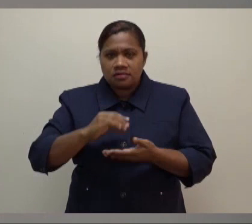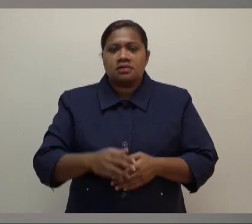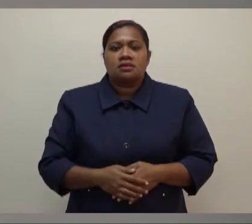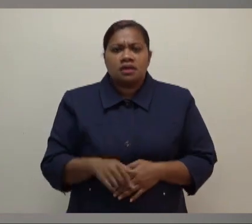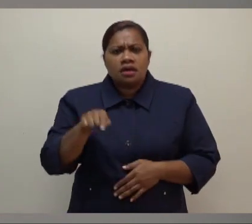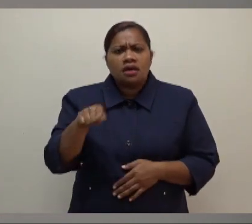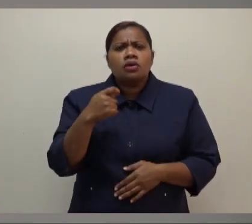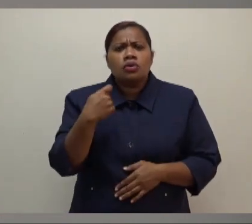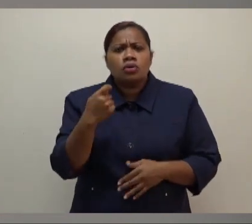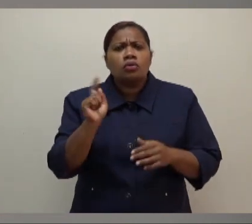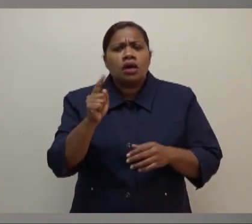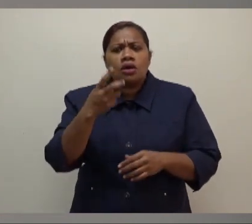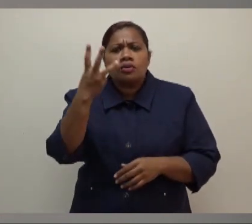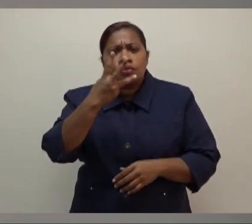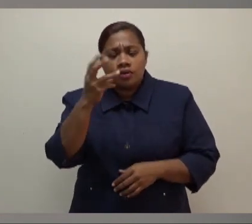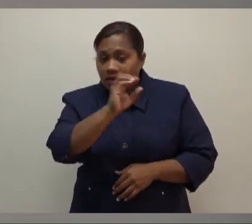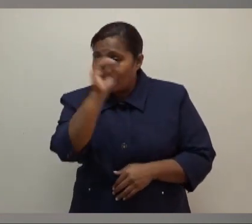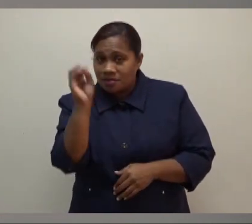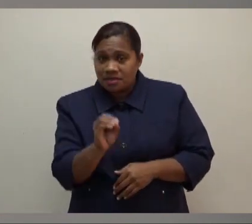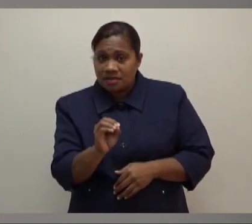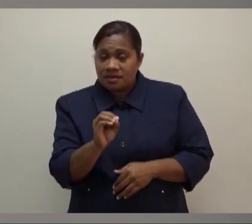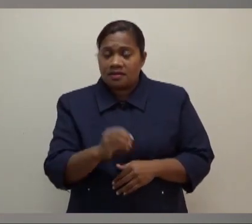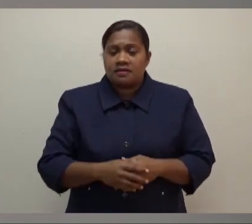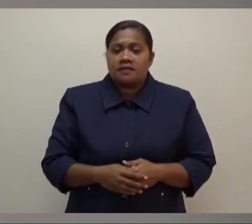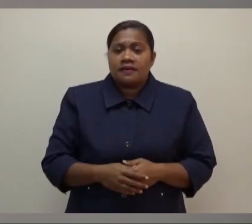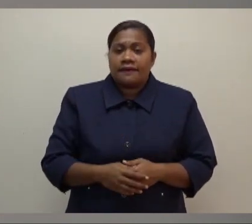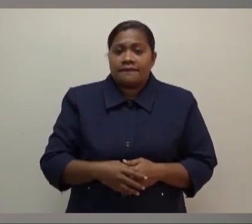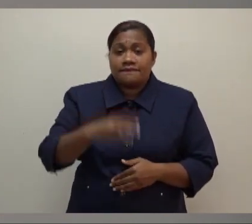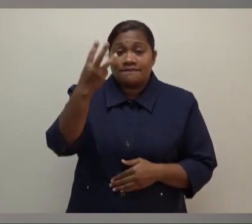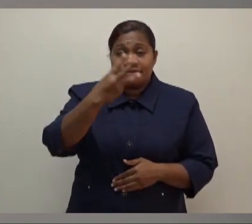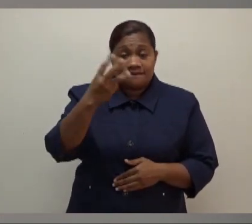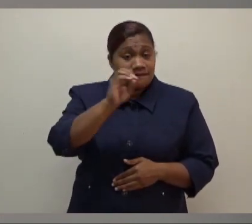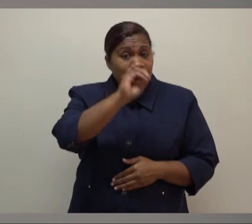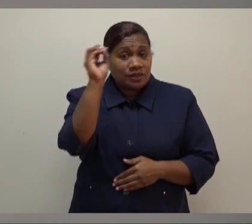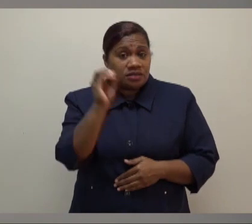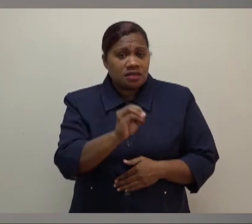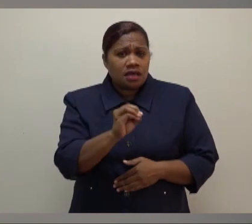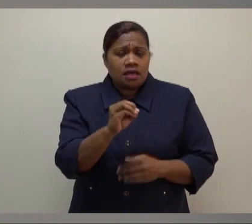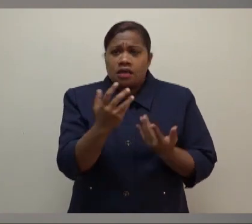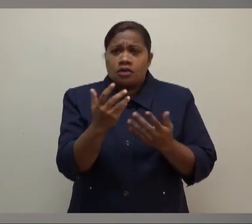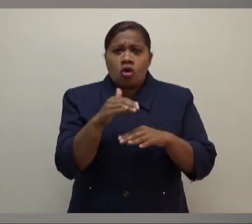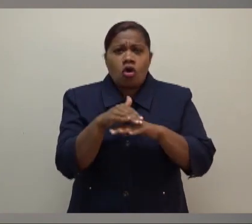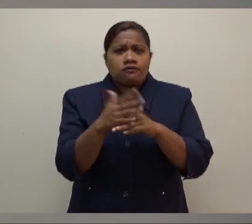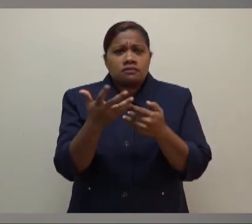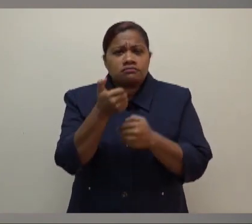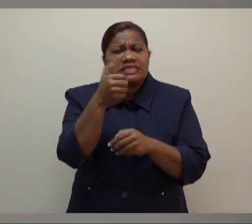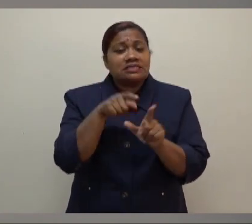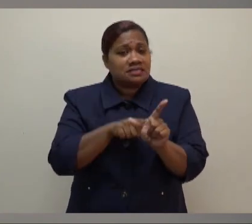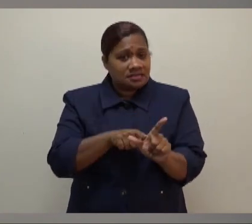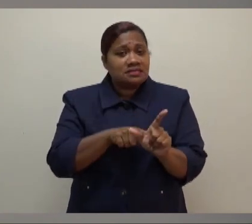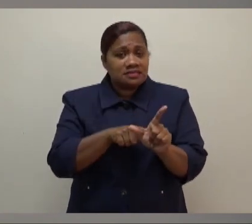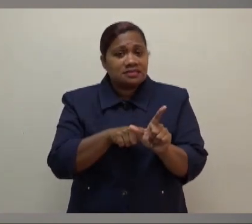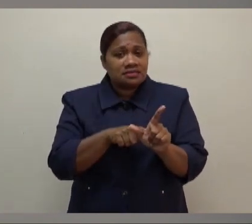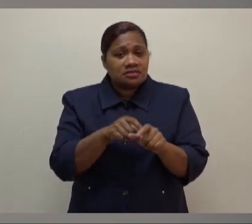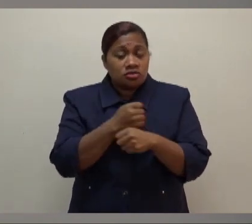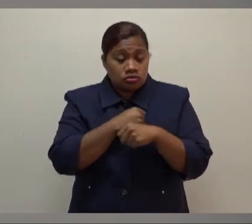to 13%, 13 percentage points in just over six years. Our commitment